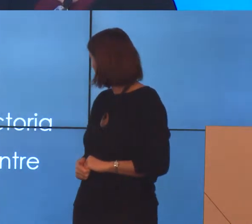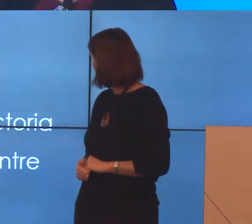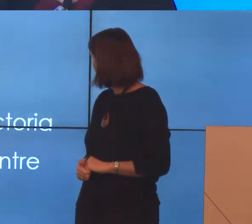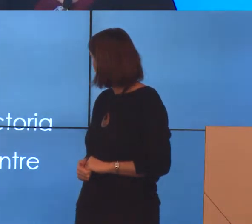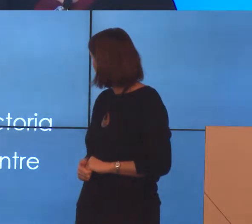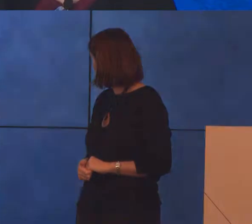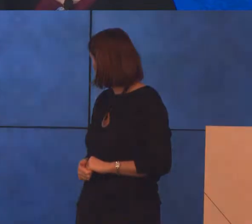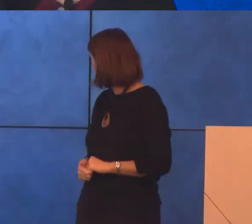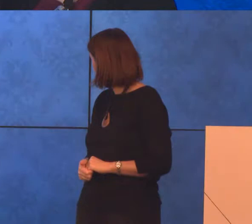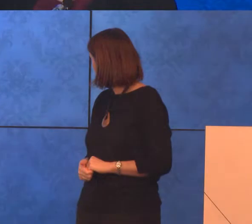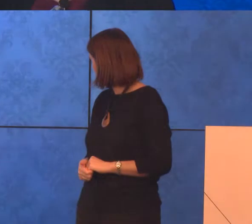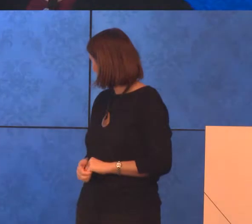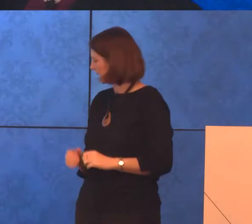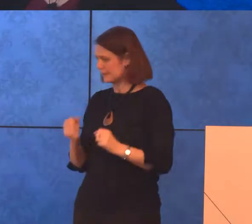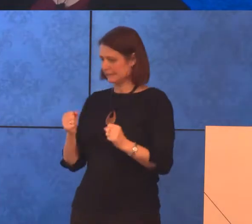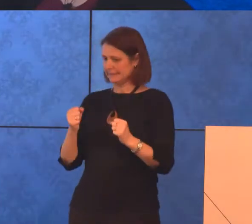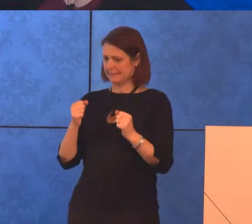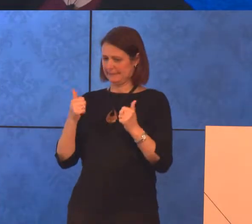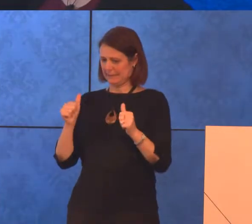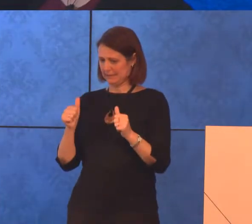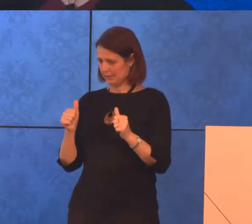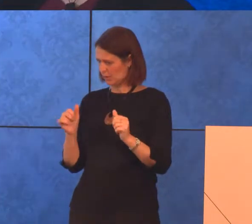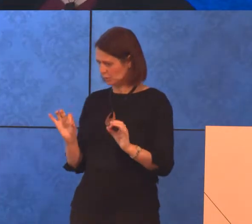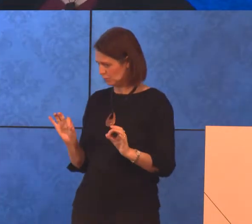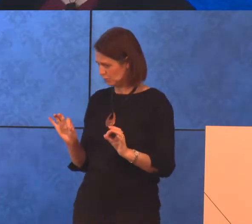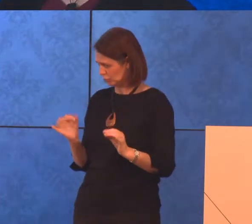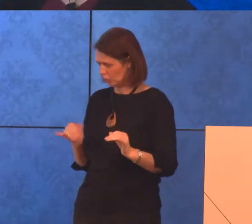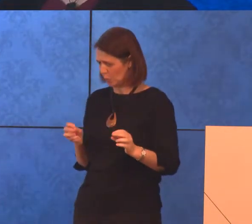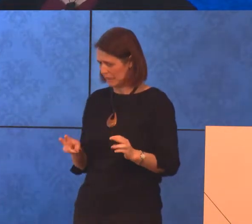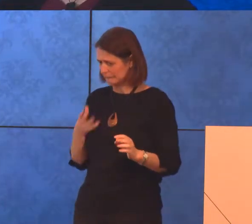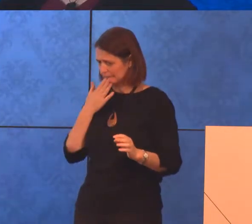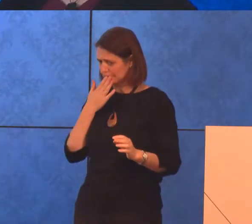Did that work? Yes. Wrong way. Wrong way.